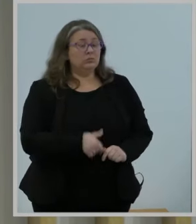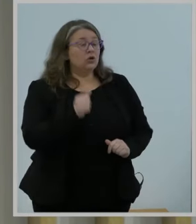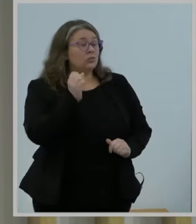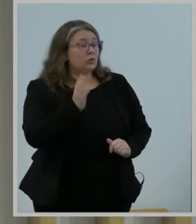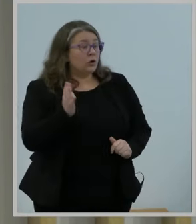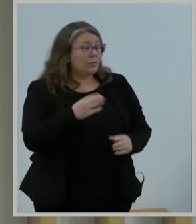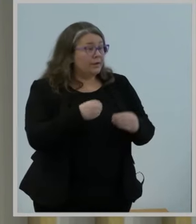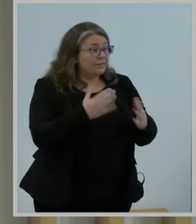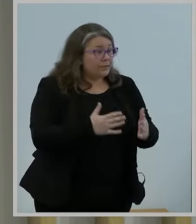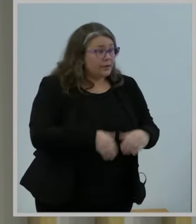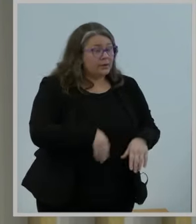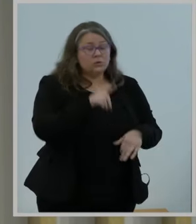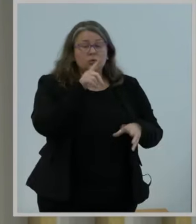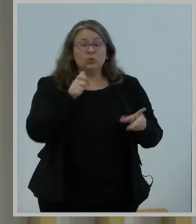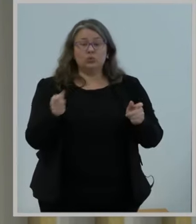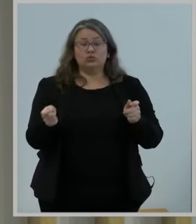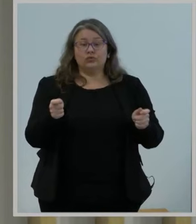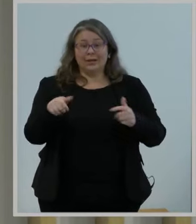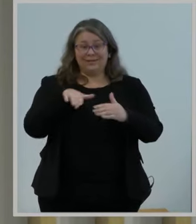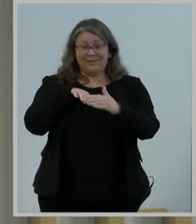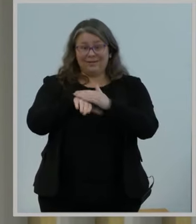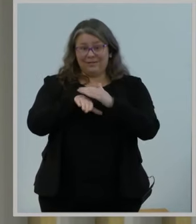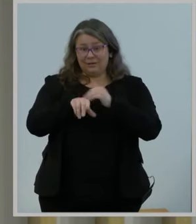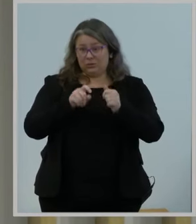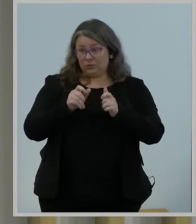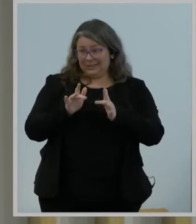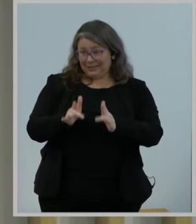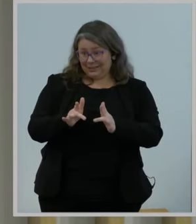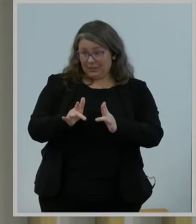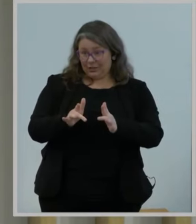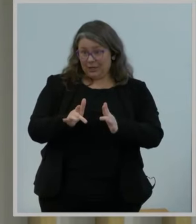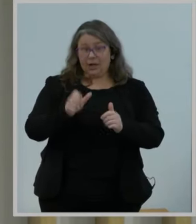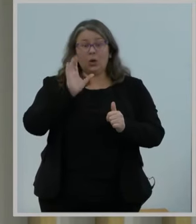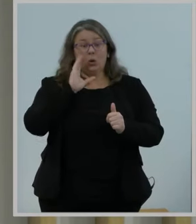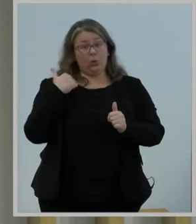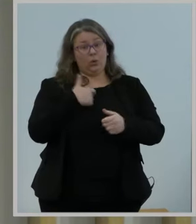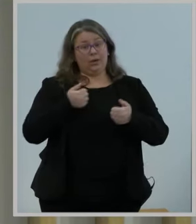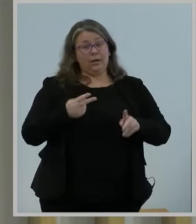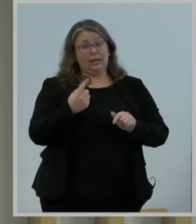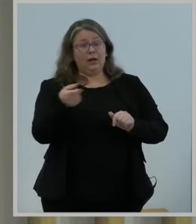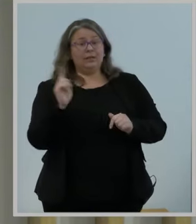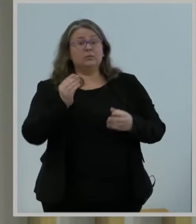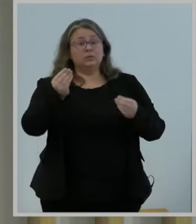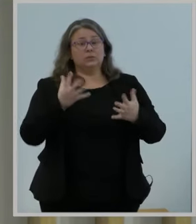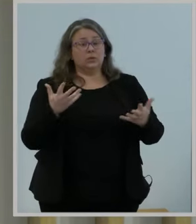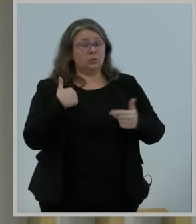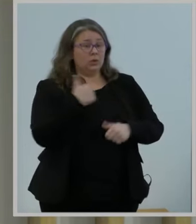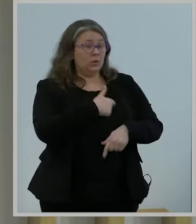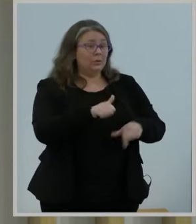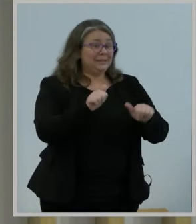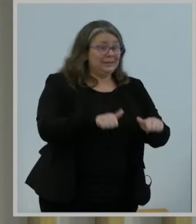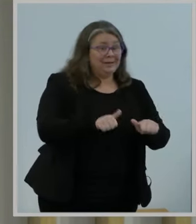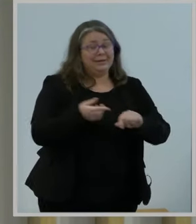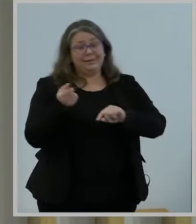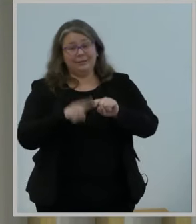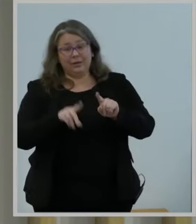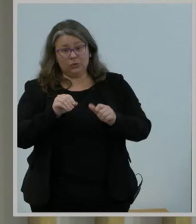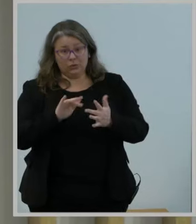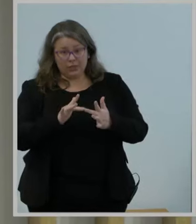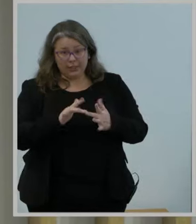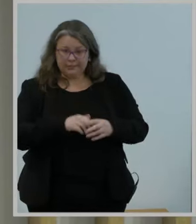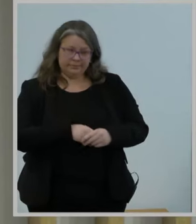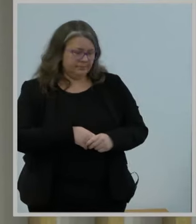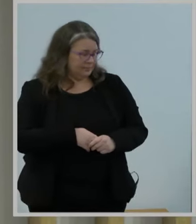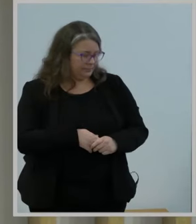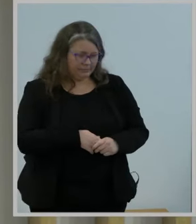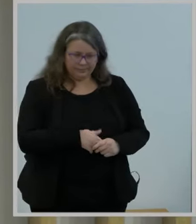dictate what we can and cannot do online. And we will not undermine incentives to invest in broadband networks, which were as robust